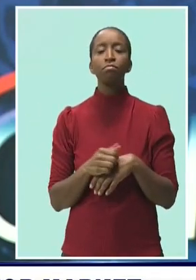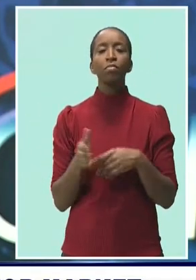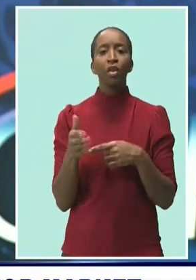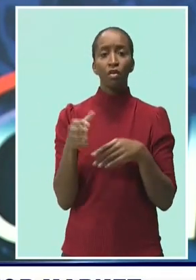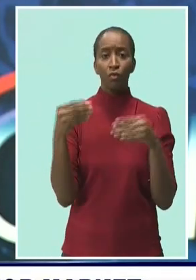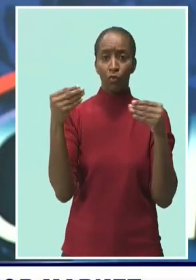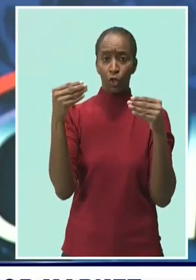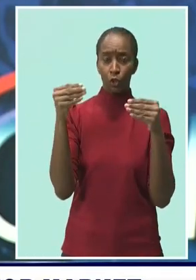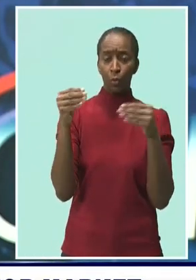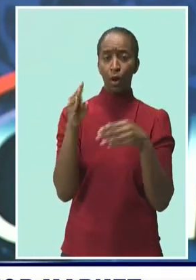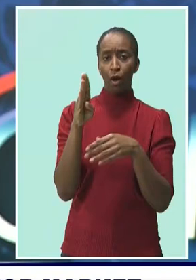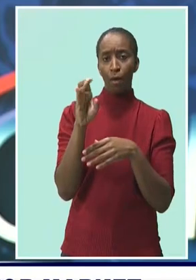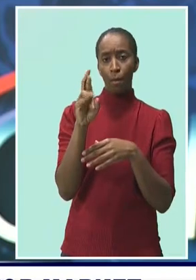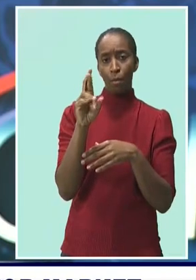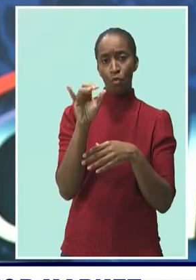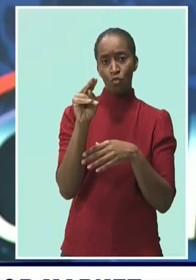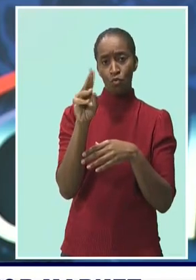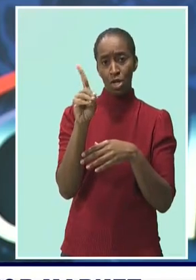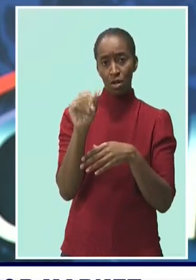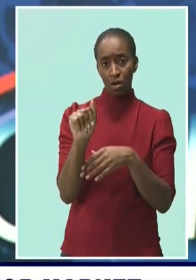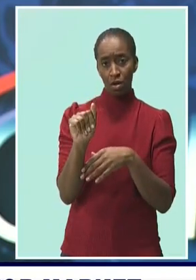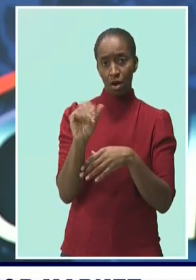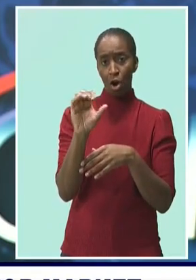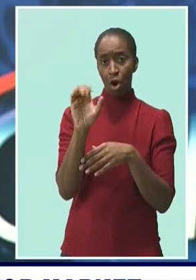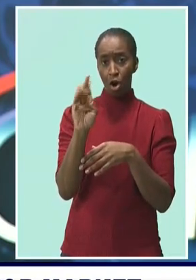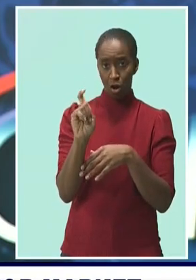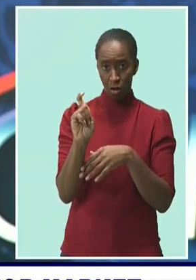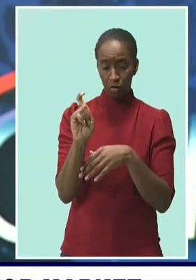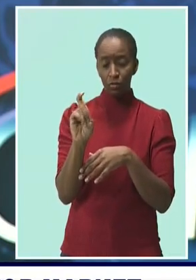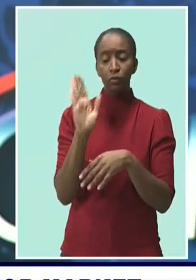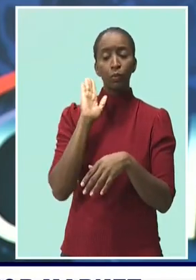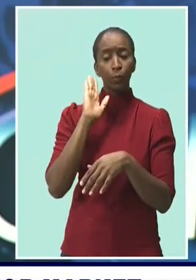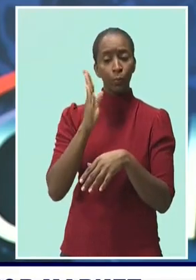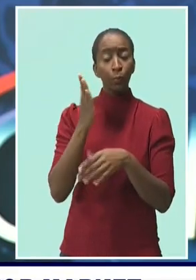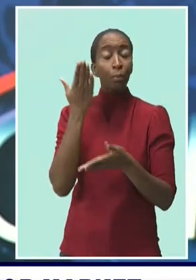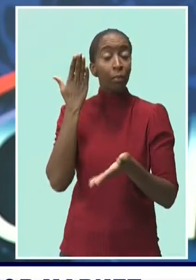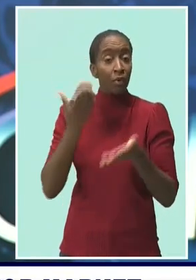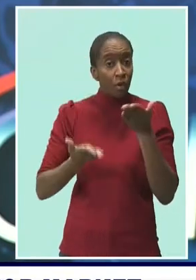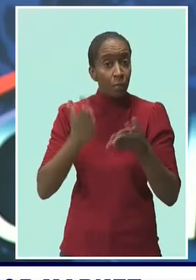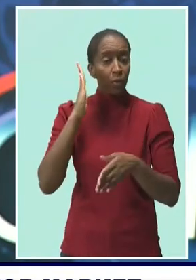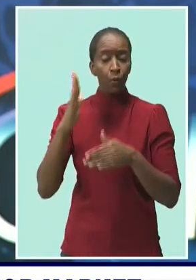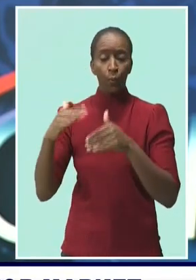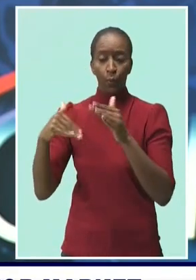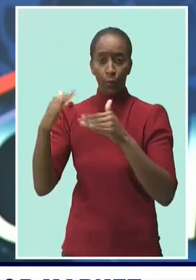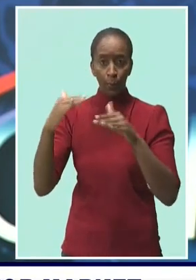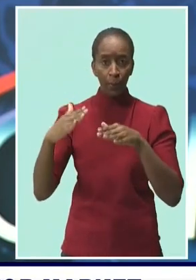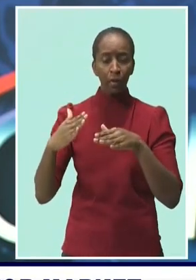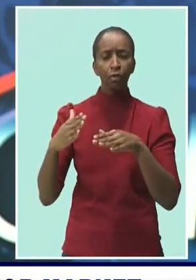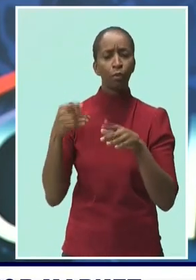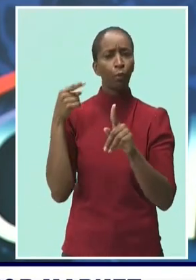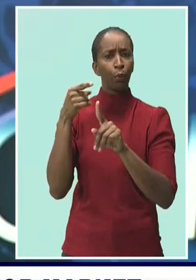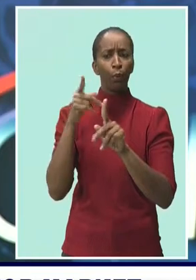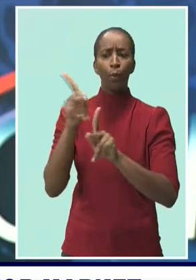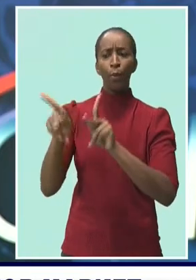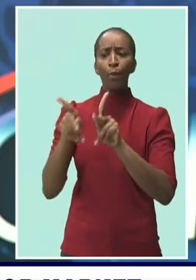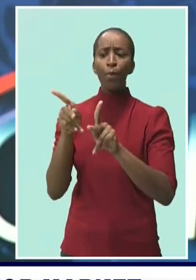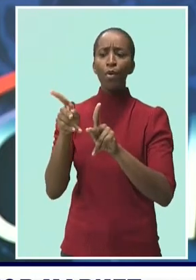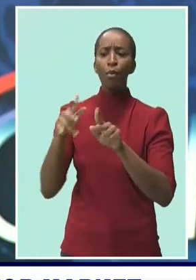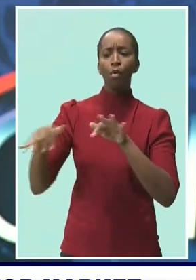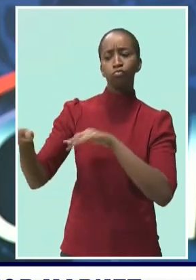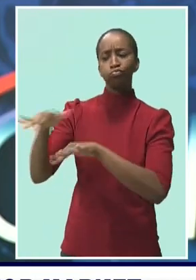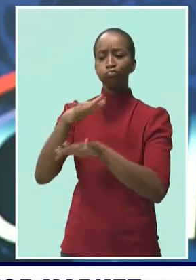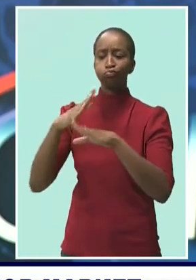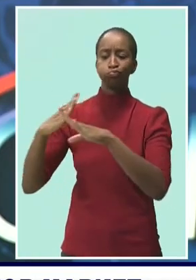ensure the safety of vendors and patrons. This from Member of Parliament for Christchurch South Ralph Thorne in light of yesterday's